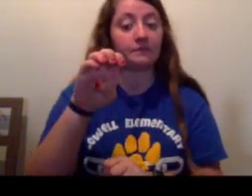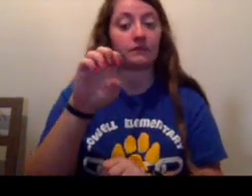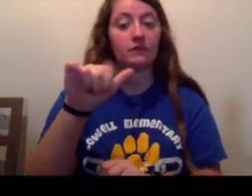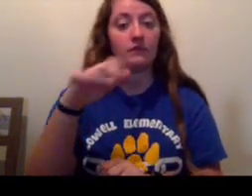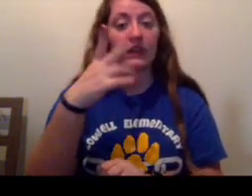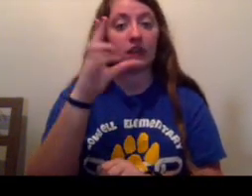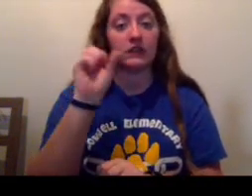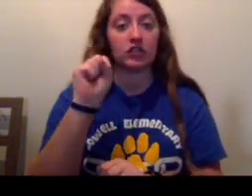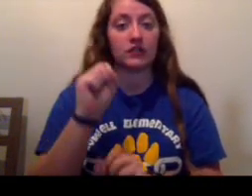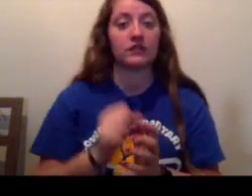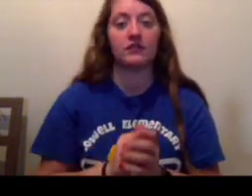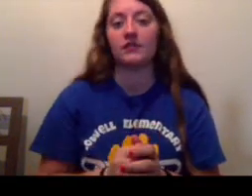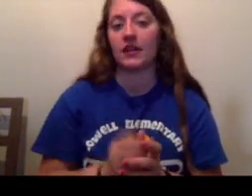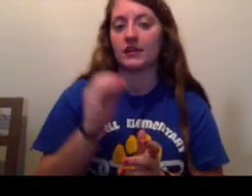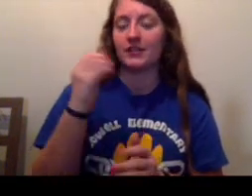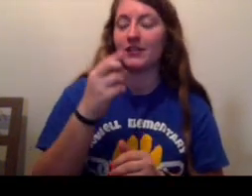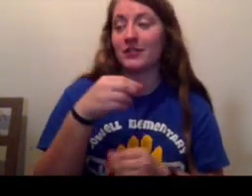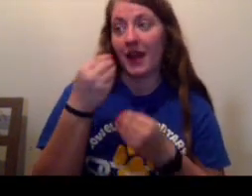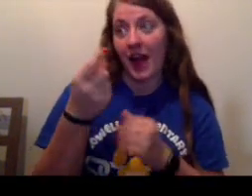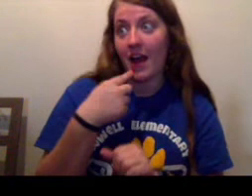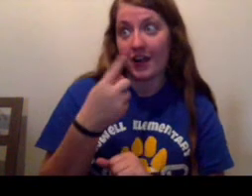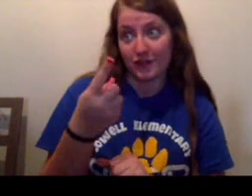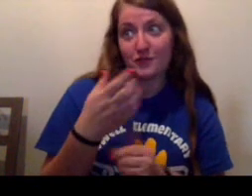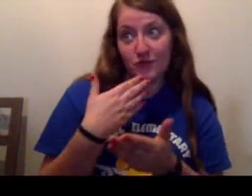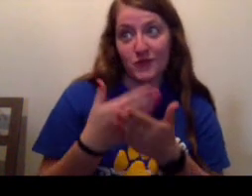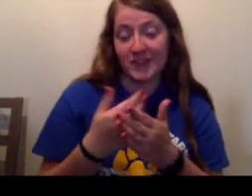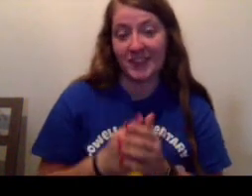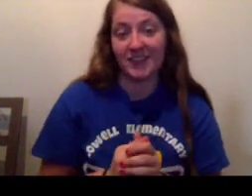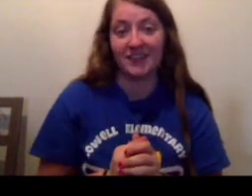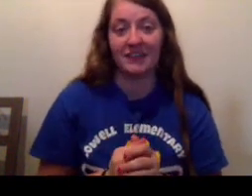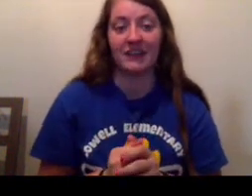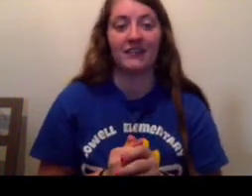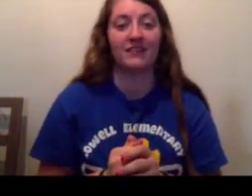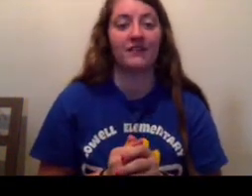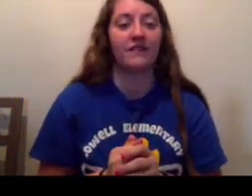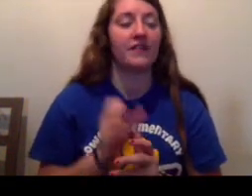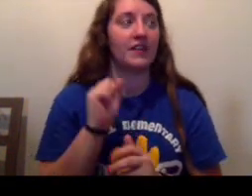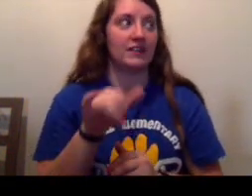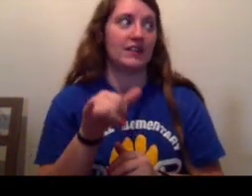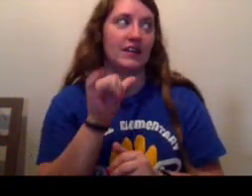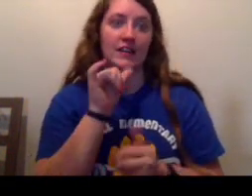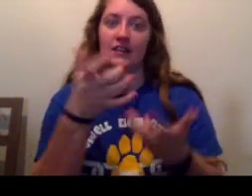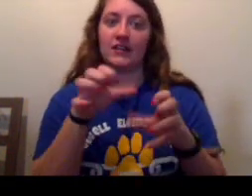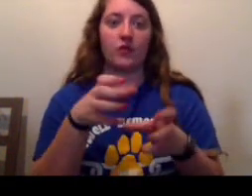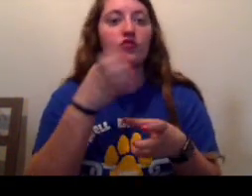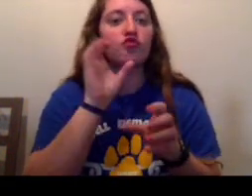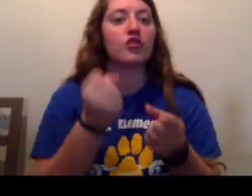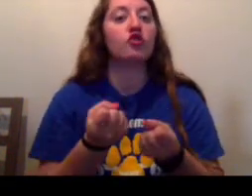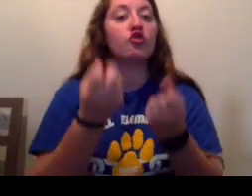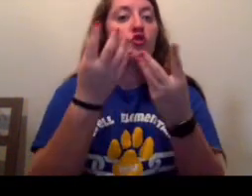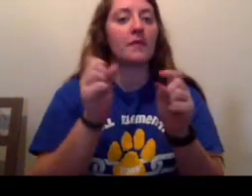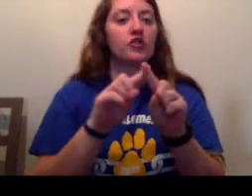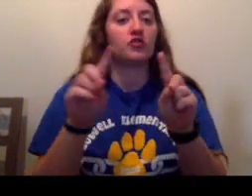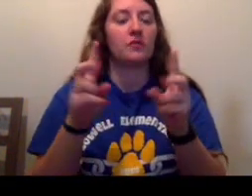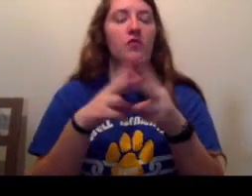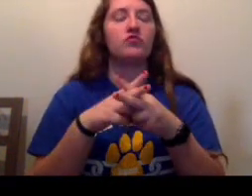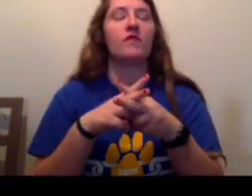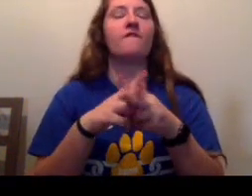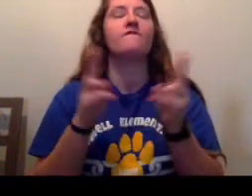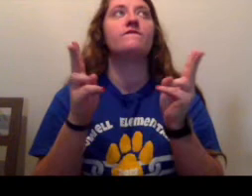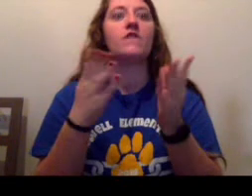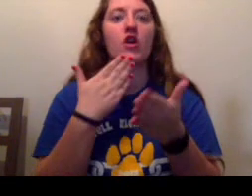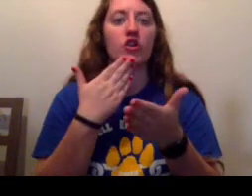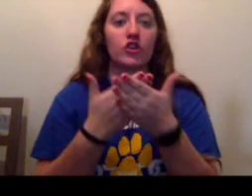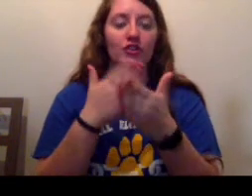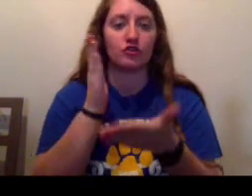Zero smiled at him. I told you it was good. Stanley didn't want to drink too much, but it was too good to